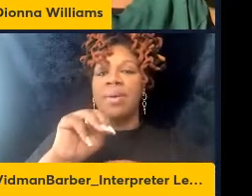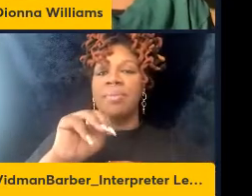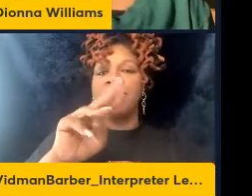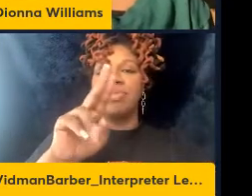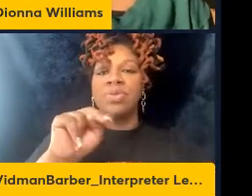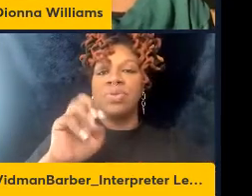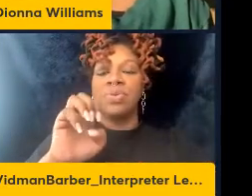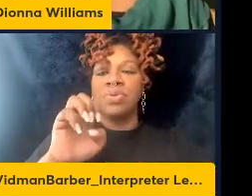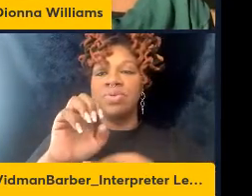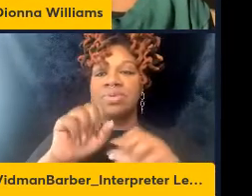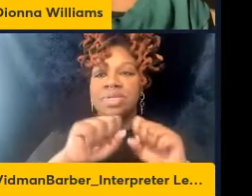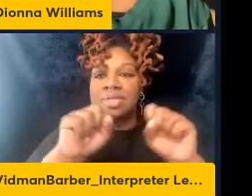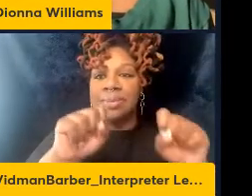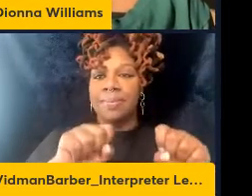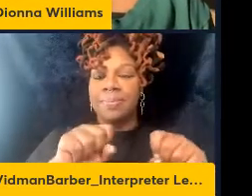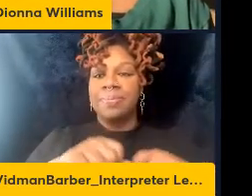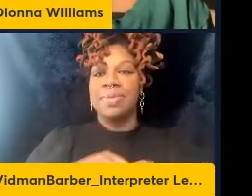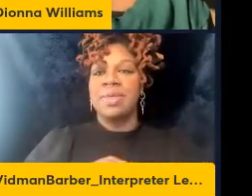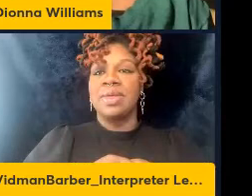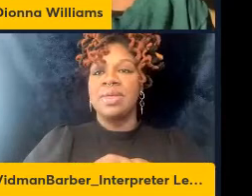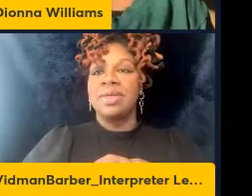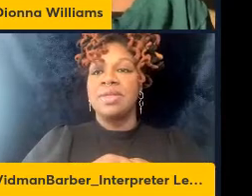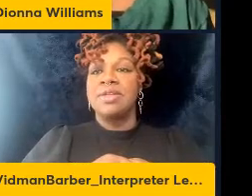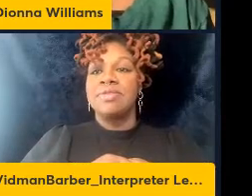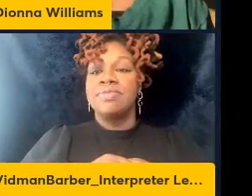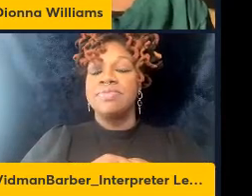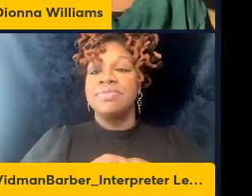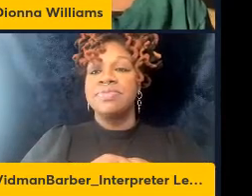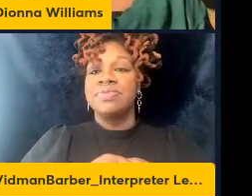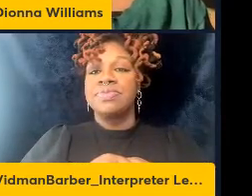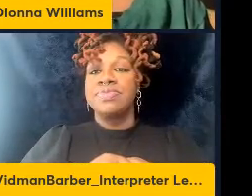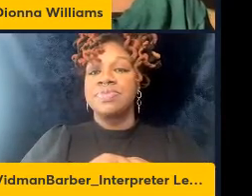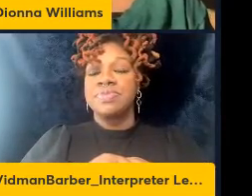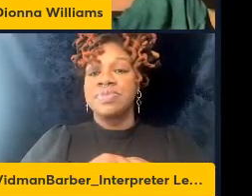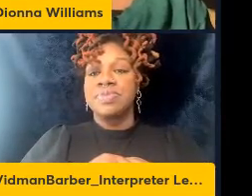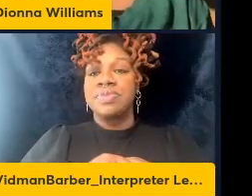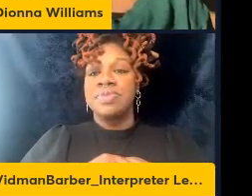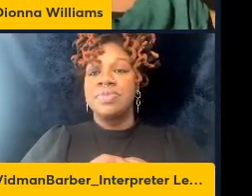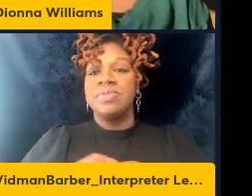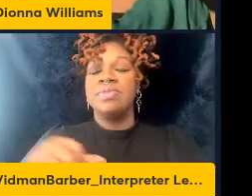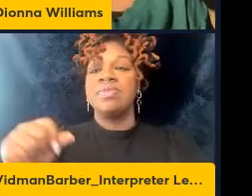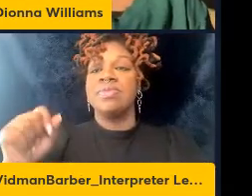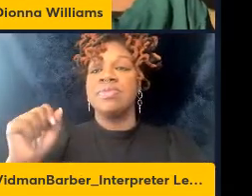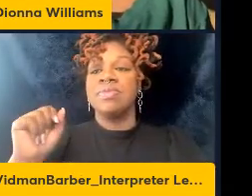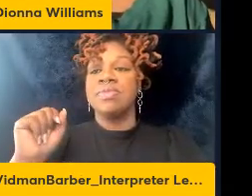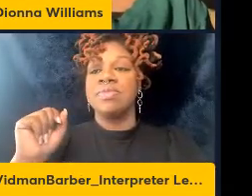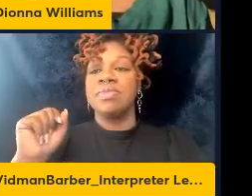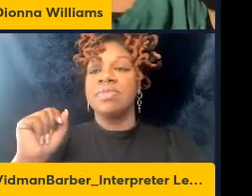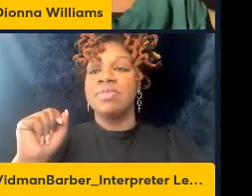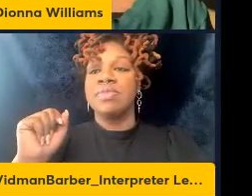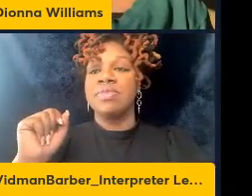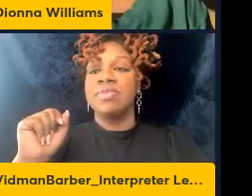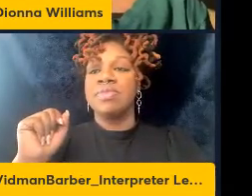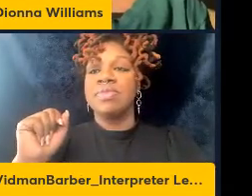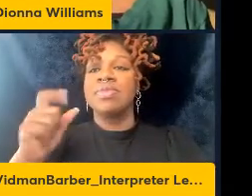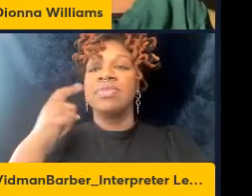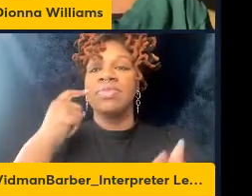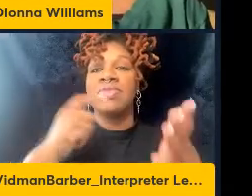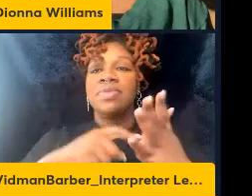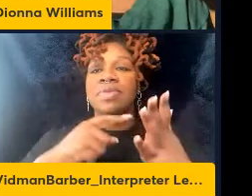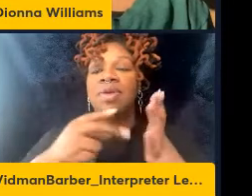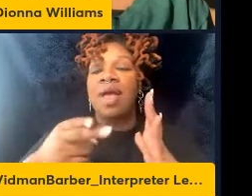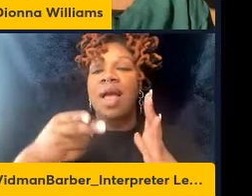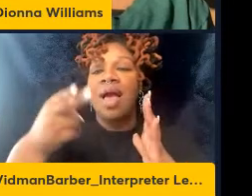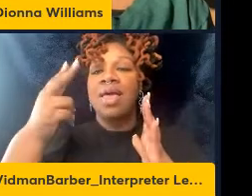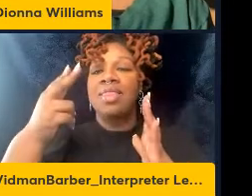This model is fantastic because it mimics human disease where you have high levels of infection as measured in both the plasma and in the cerebral spinal